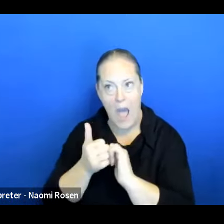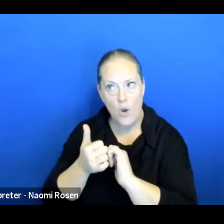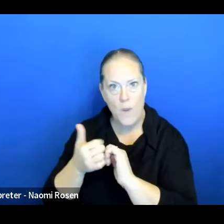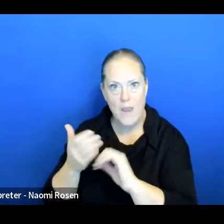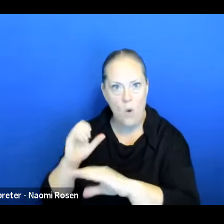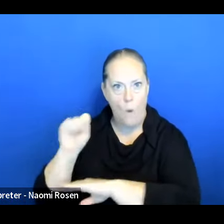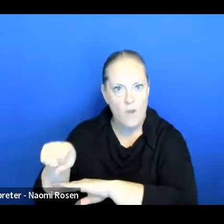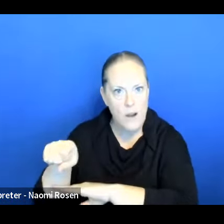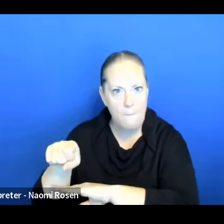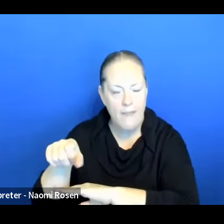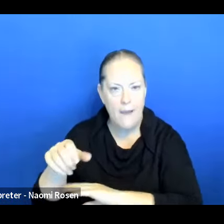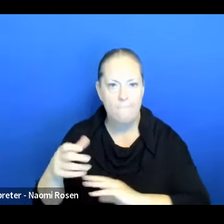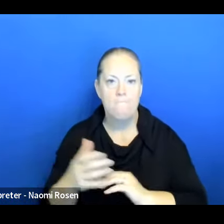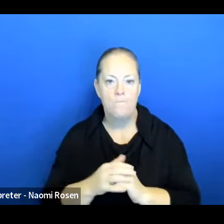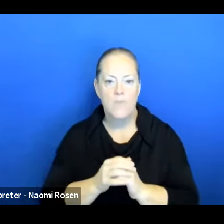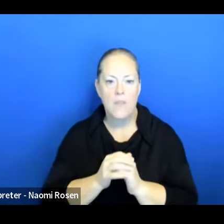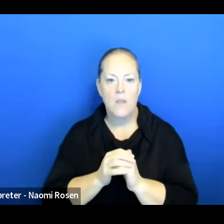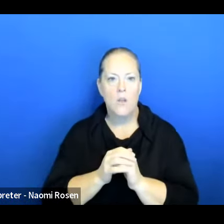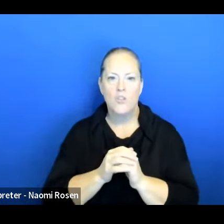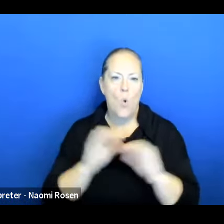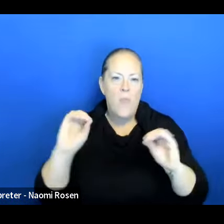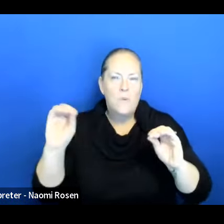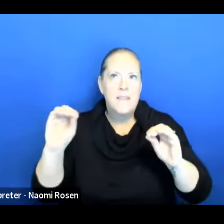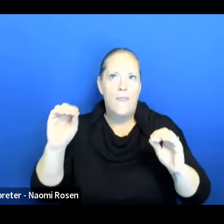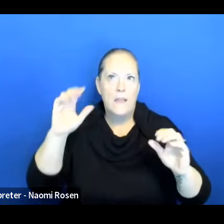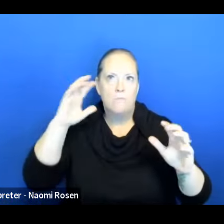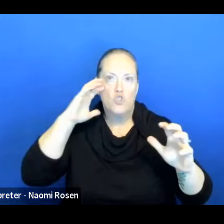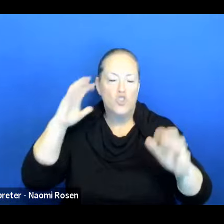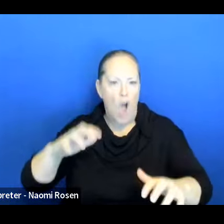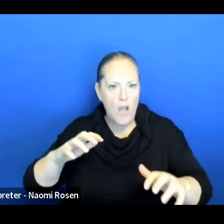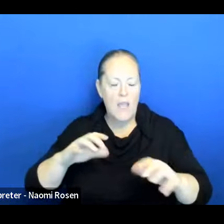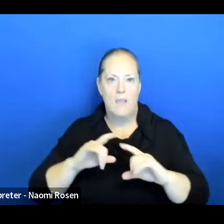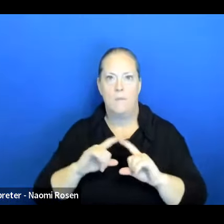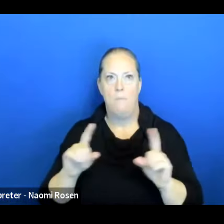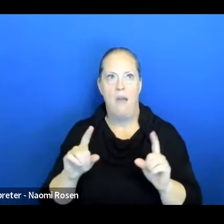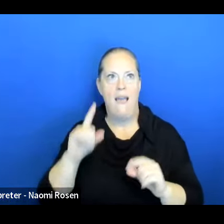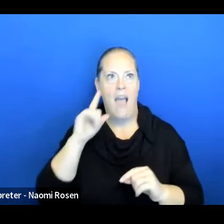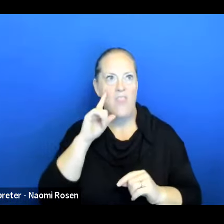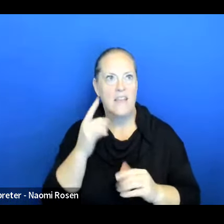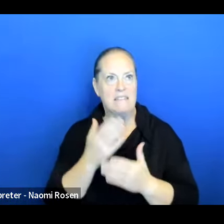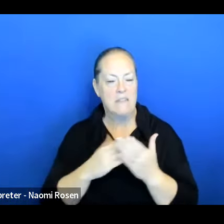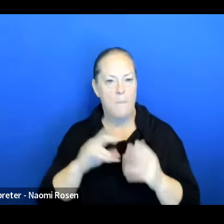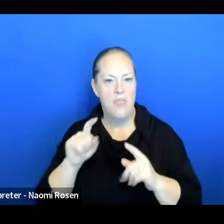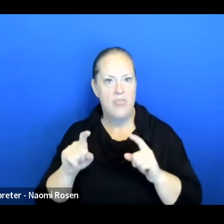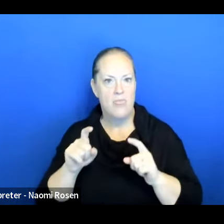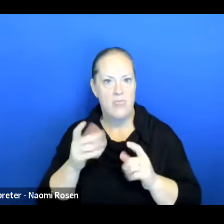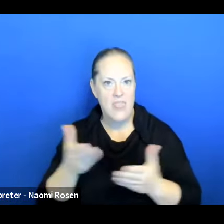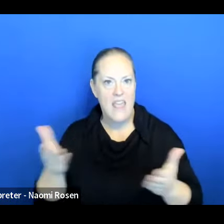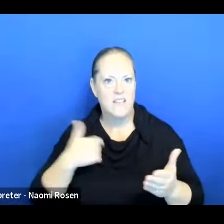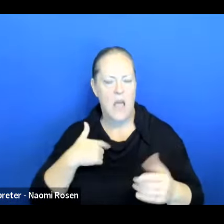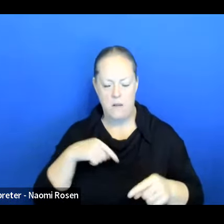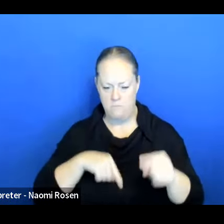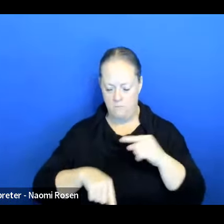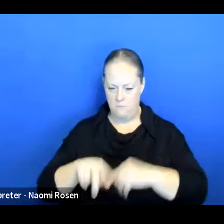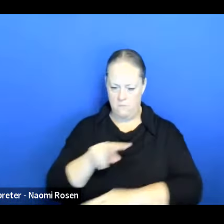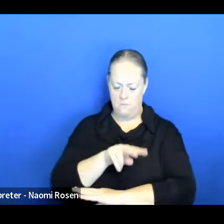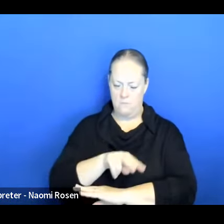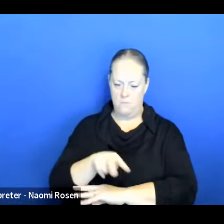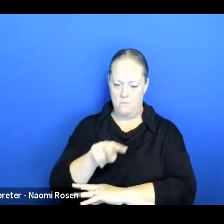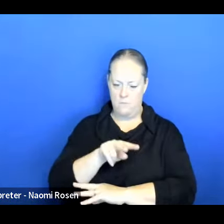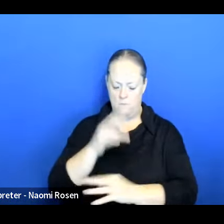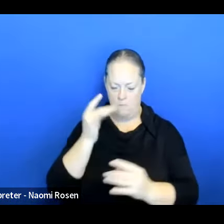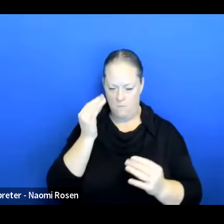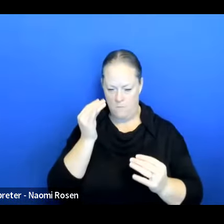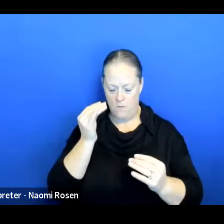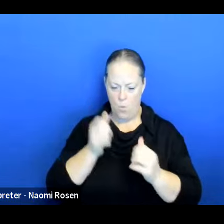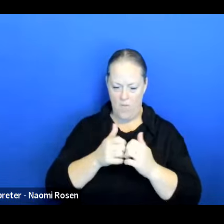So yeah, like what everybody was saying, there was nothing super shocking, but there were some things that I think I had to kind of step back and really think like, okay, without knowing